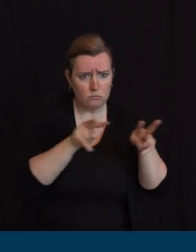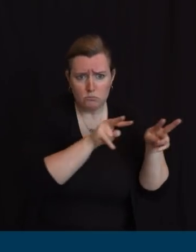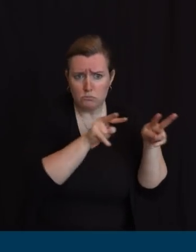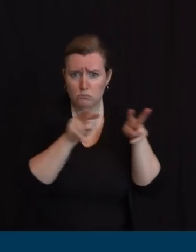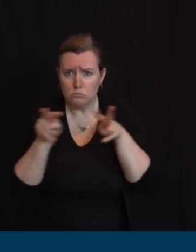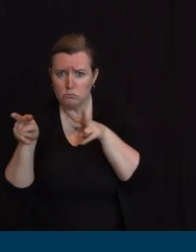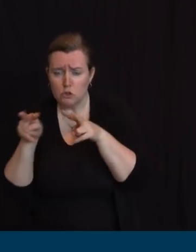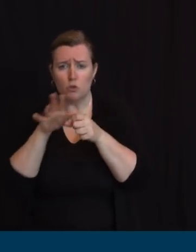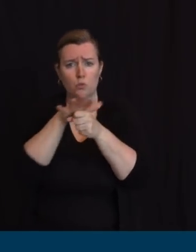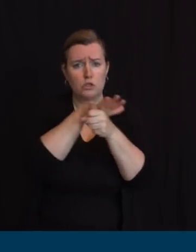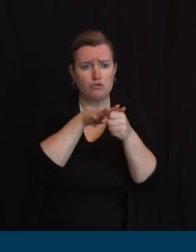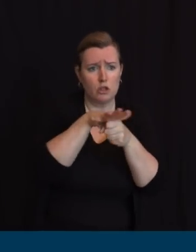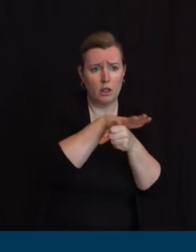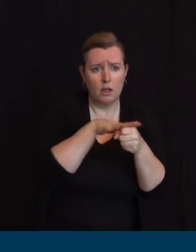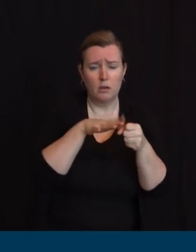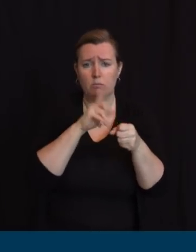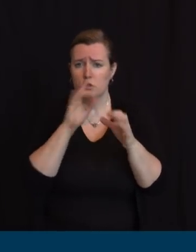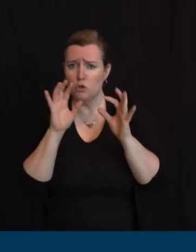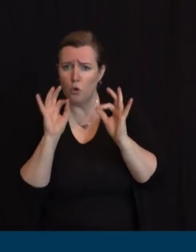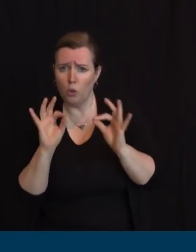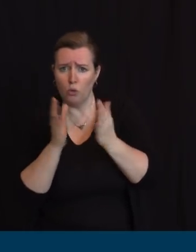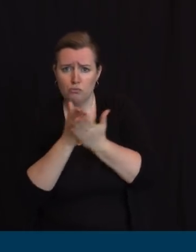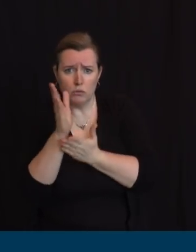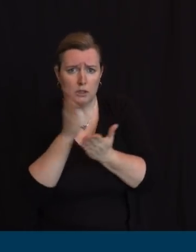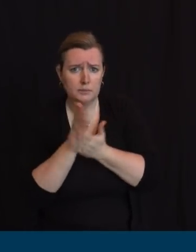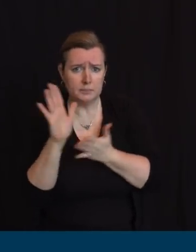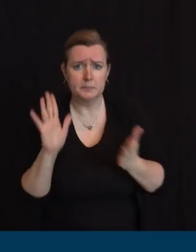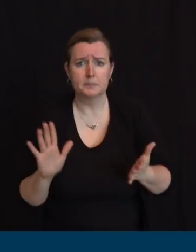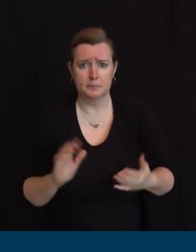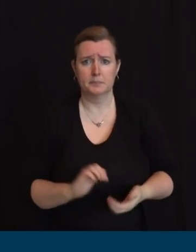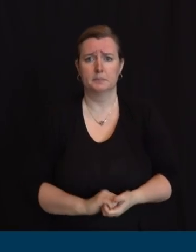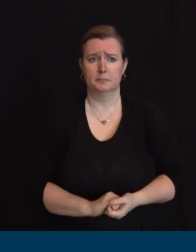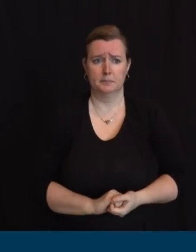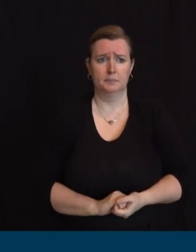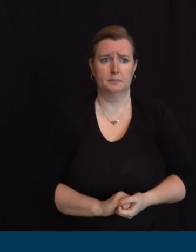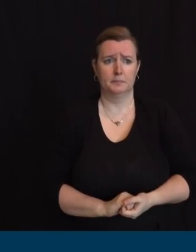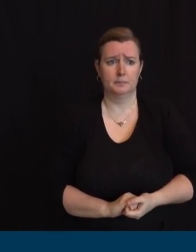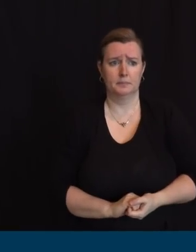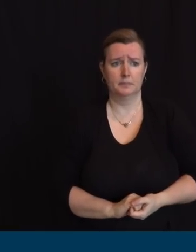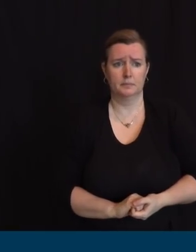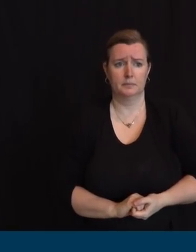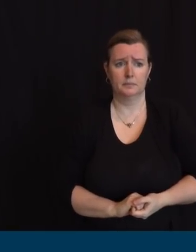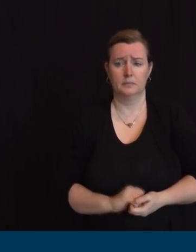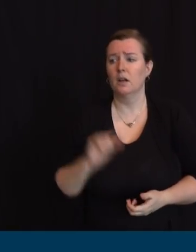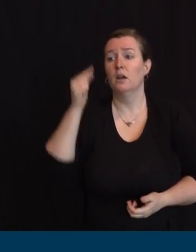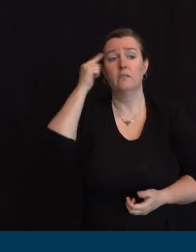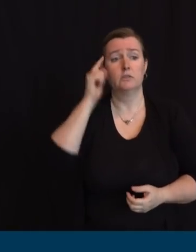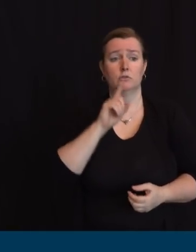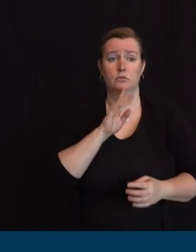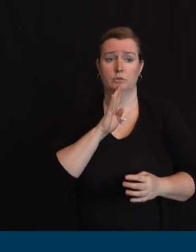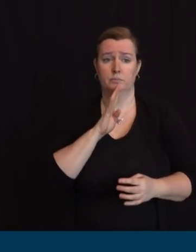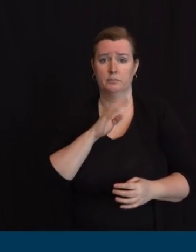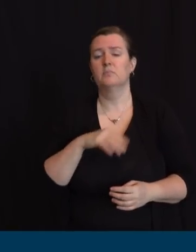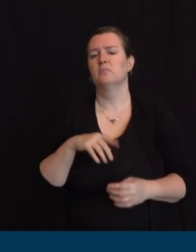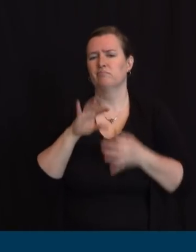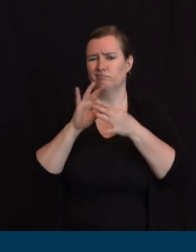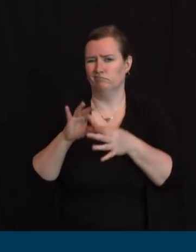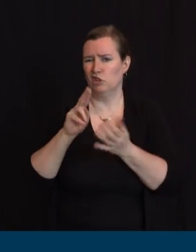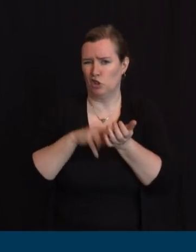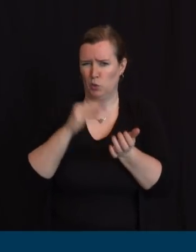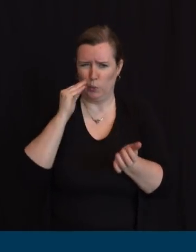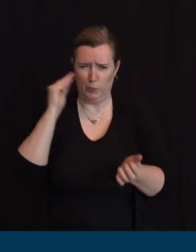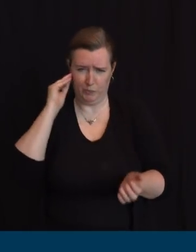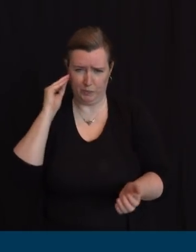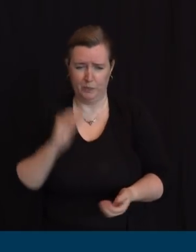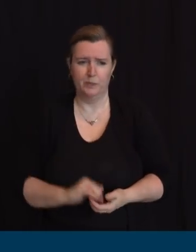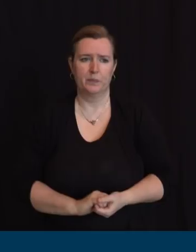care judy hears it i hear it we all hear it um and and folks are rightfully looking for more